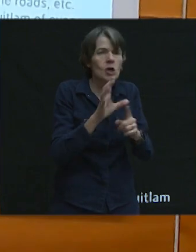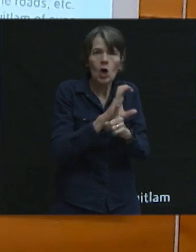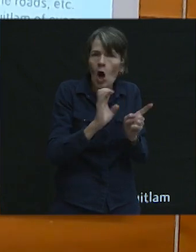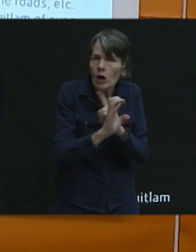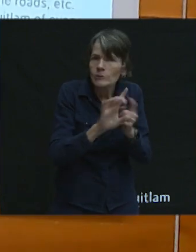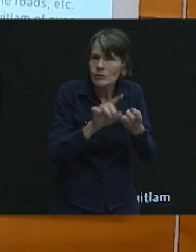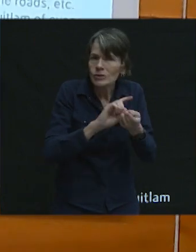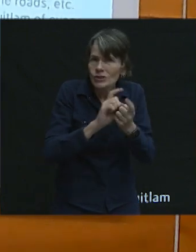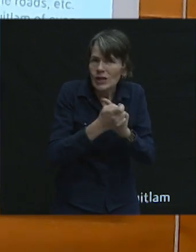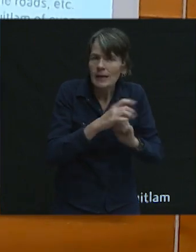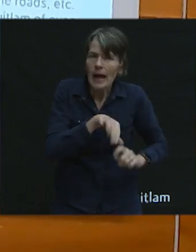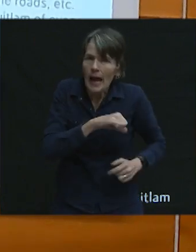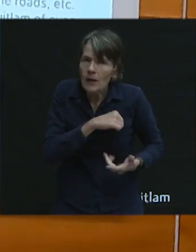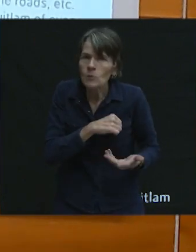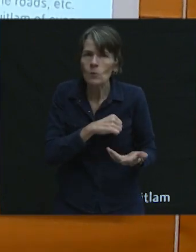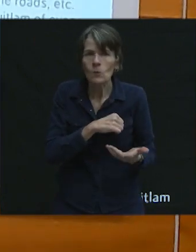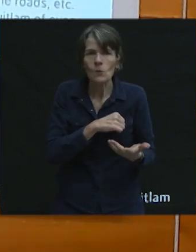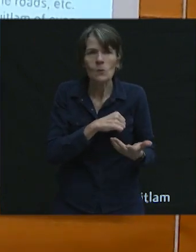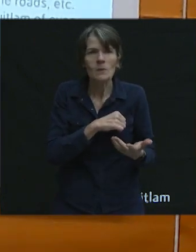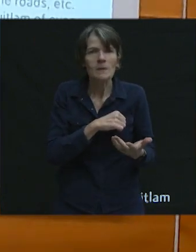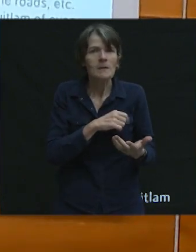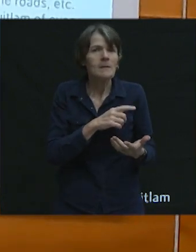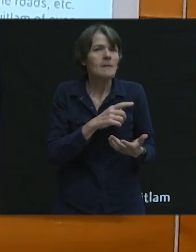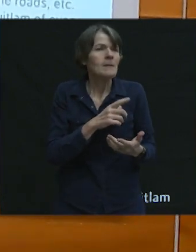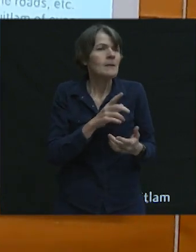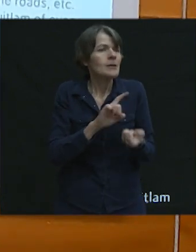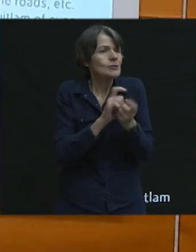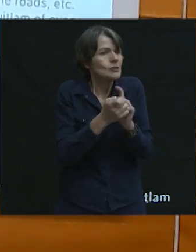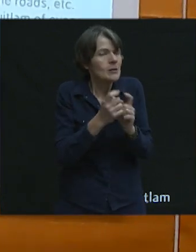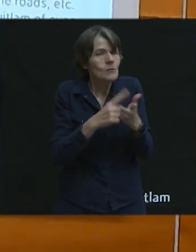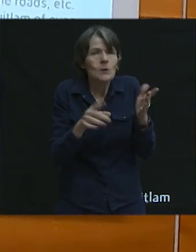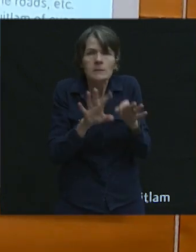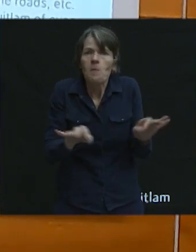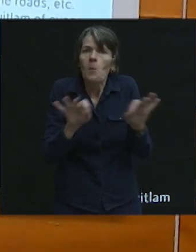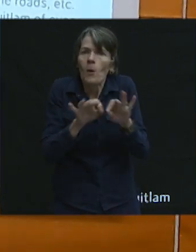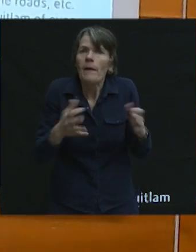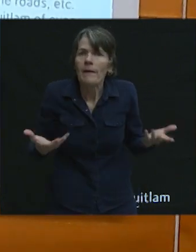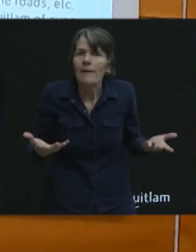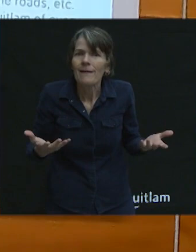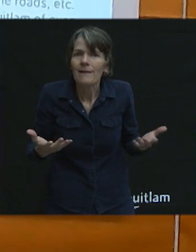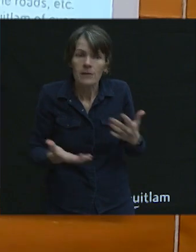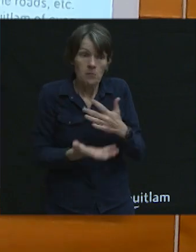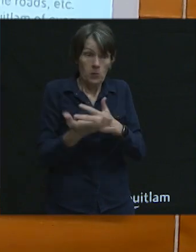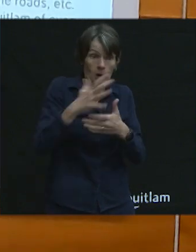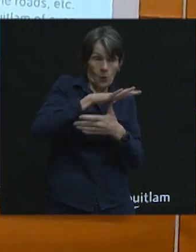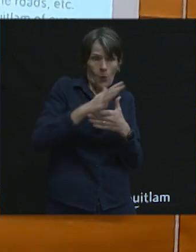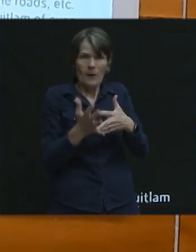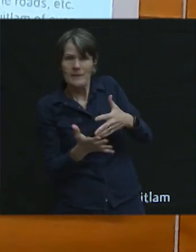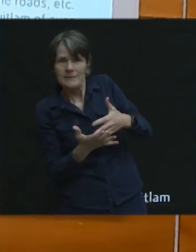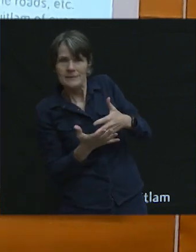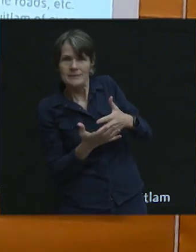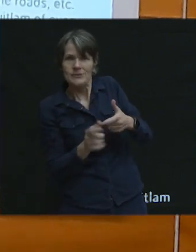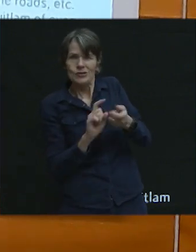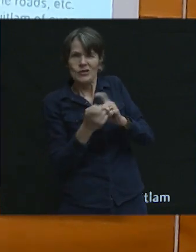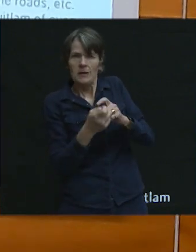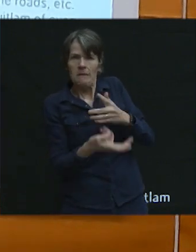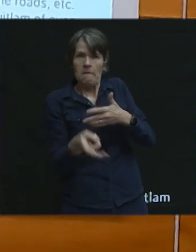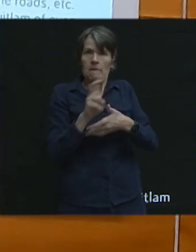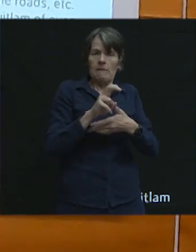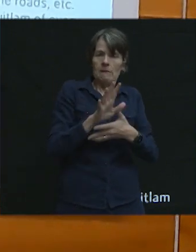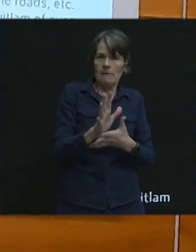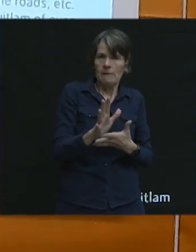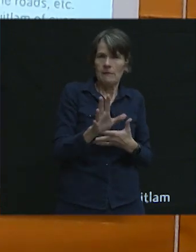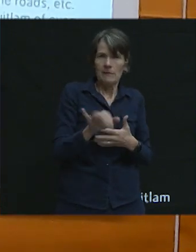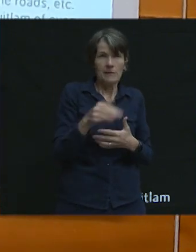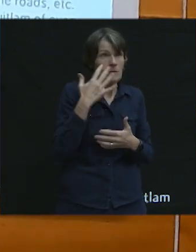our communities and what's important to us. And that's always shifting in what our priorities are. And I think that's part of